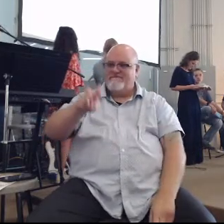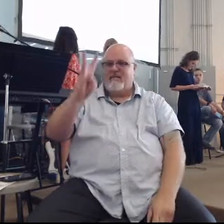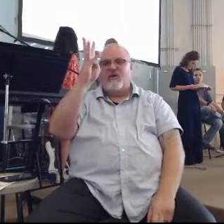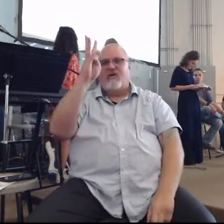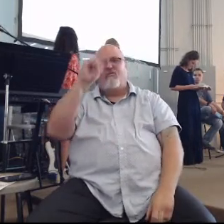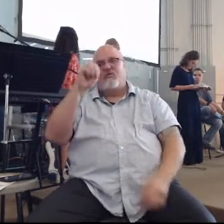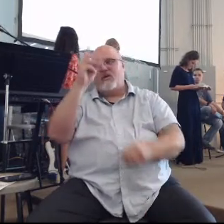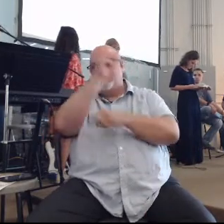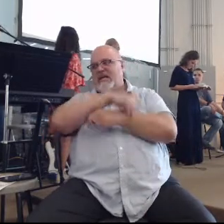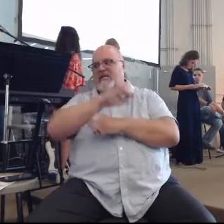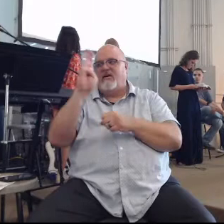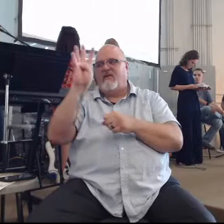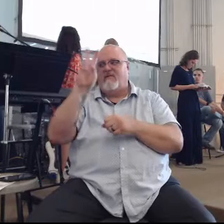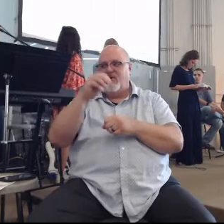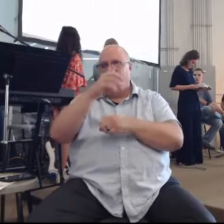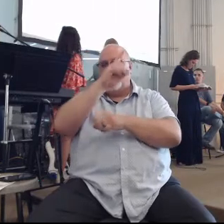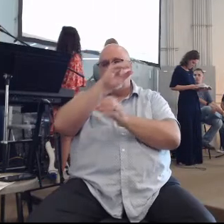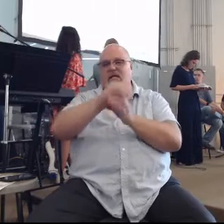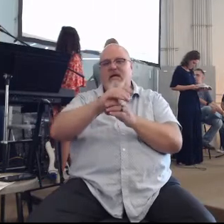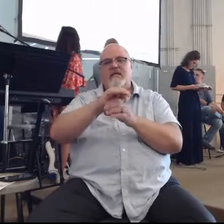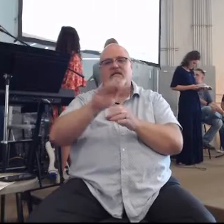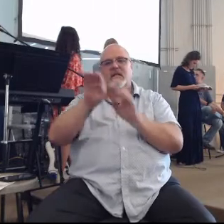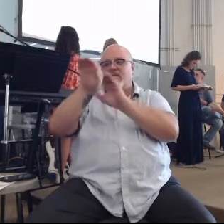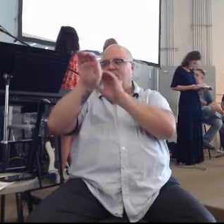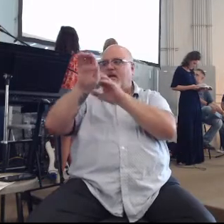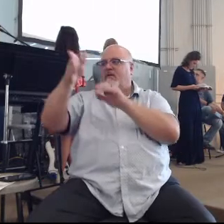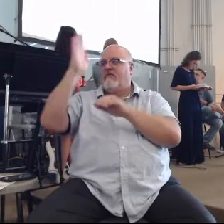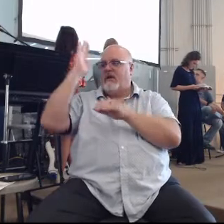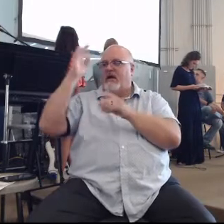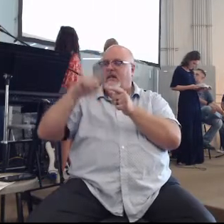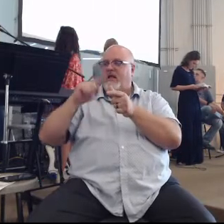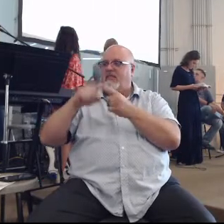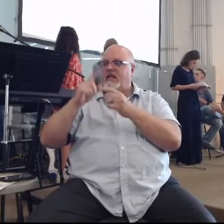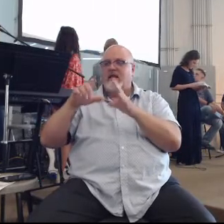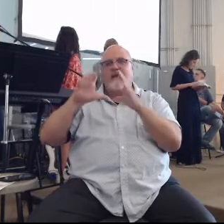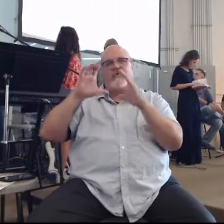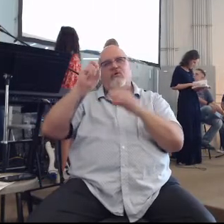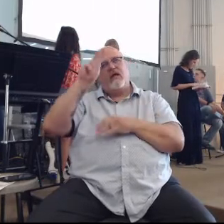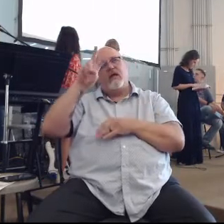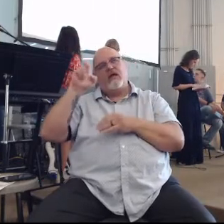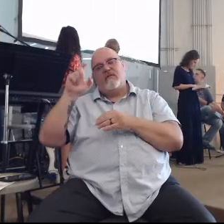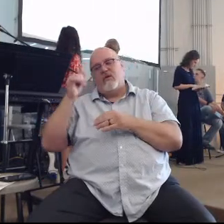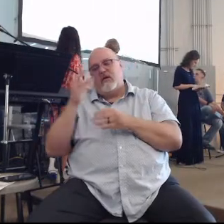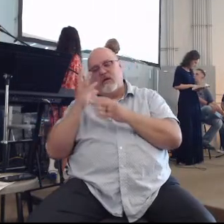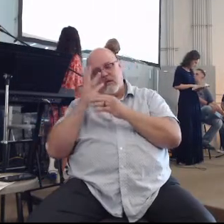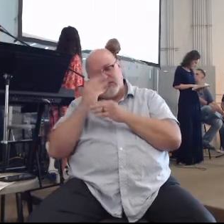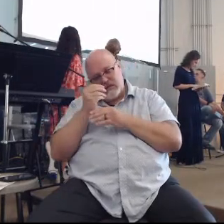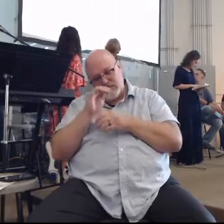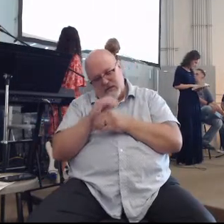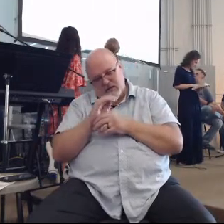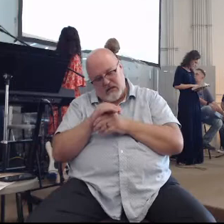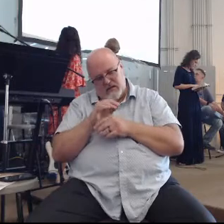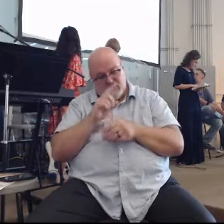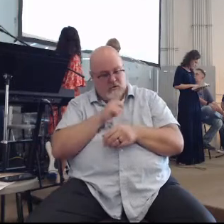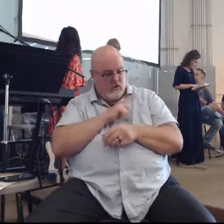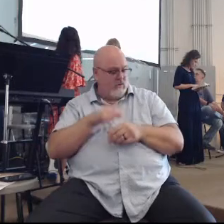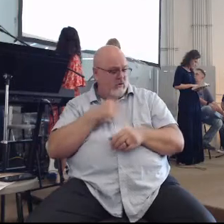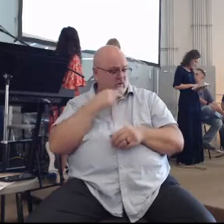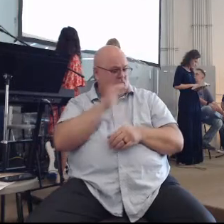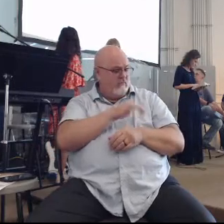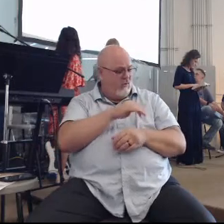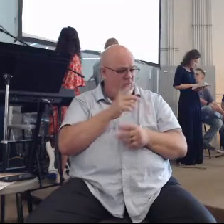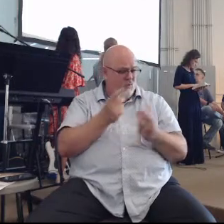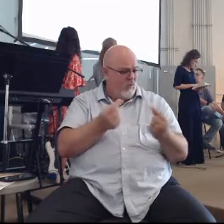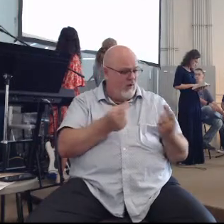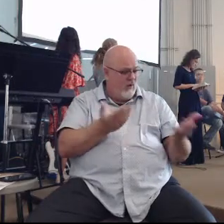nights to Mount Sinai, the mountain of God. There he came to a cave where he spent the night. But the Lord said to him, What are you doing here, Elijah?